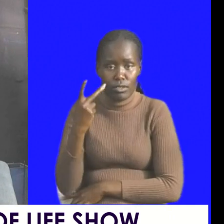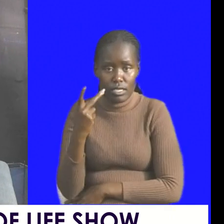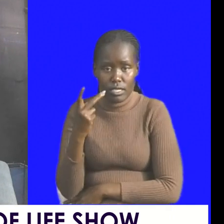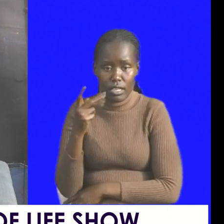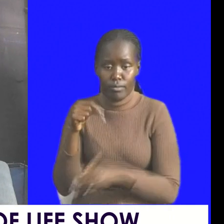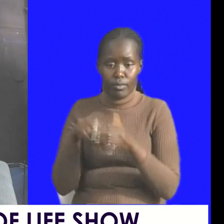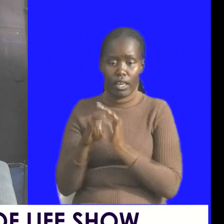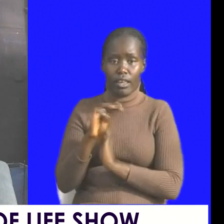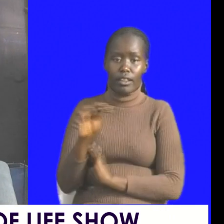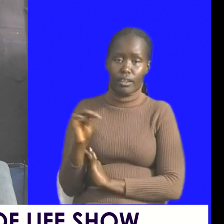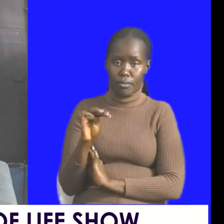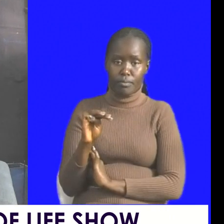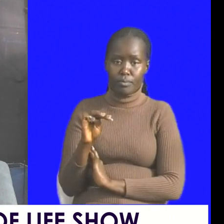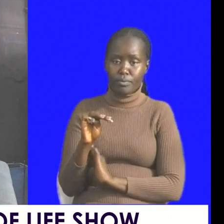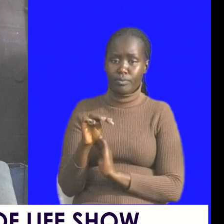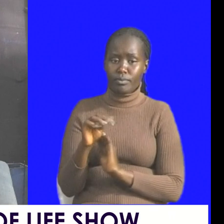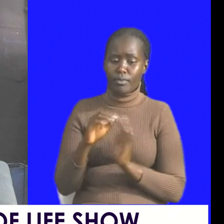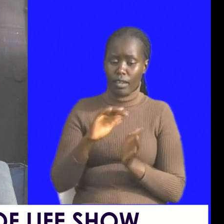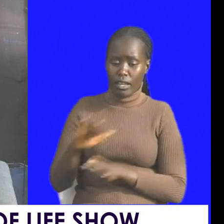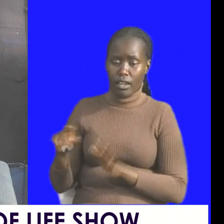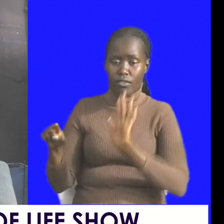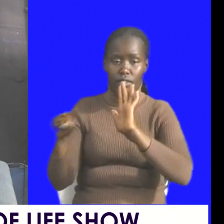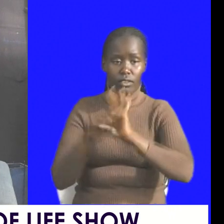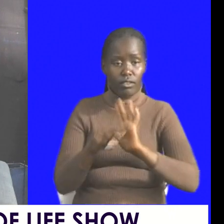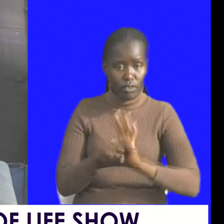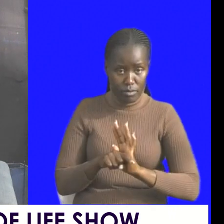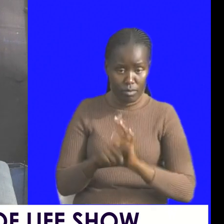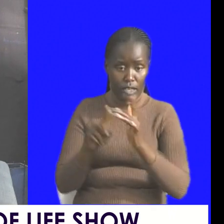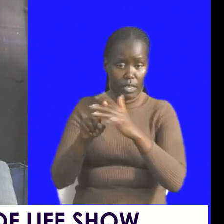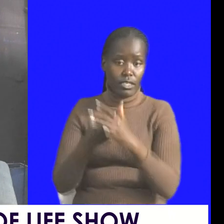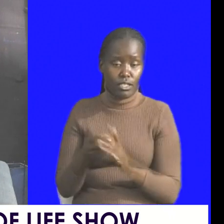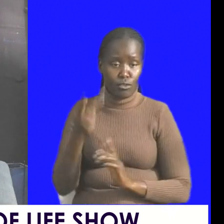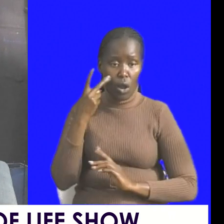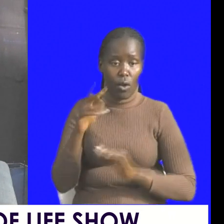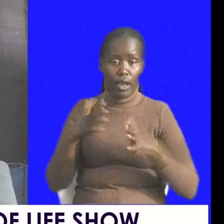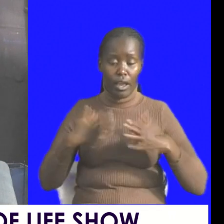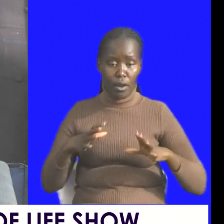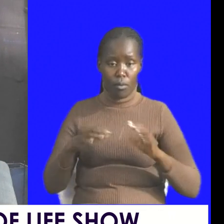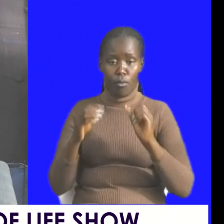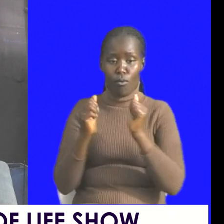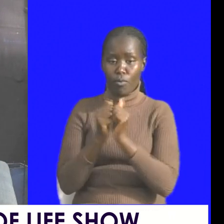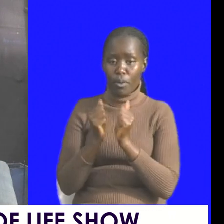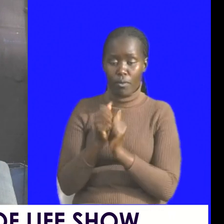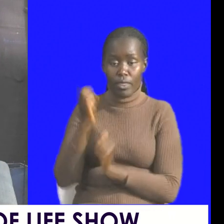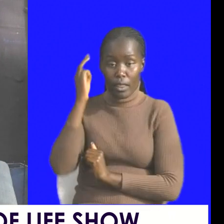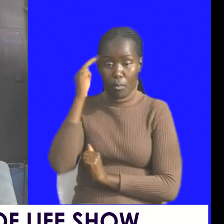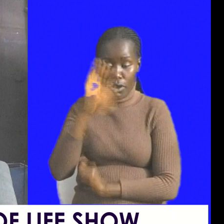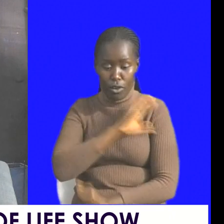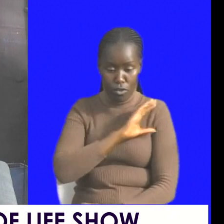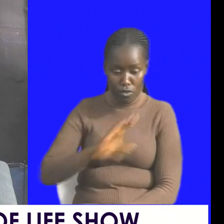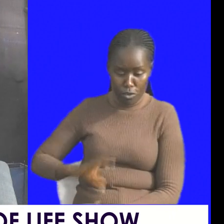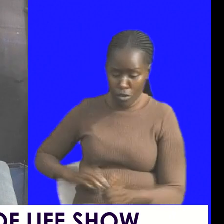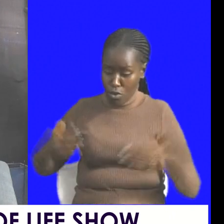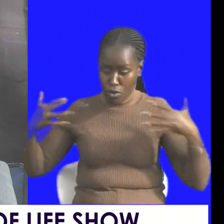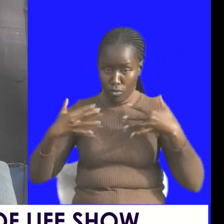put away the negativity put it in the back burner start looking at people with the mind of christ you will be shocked